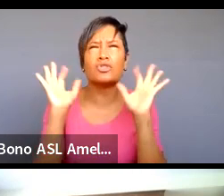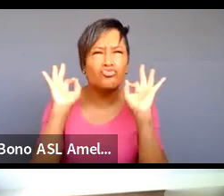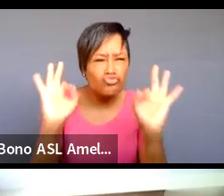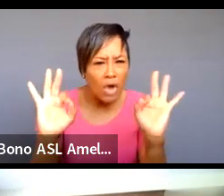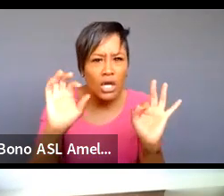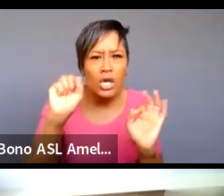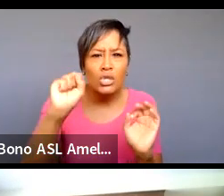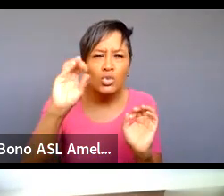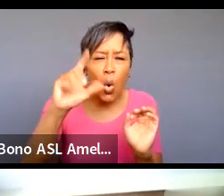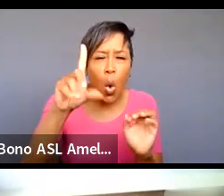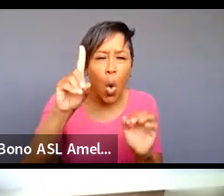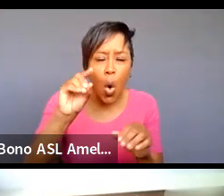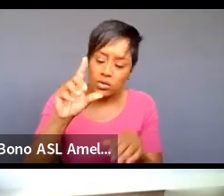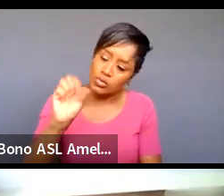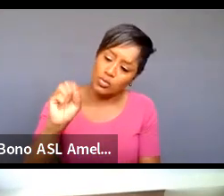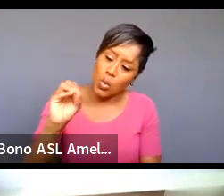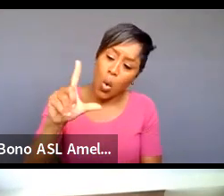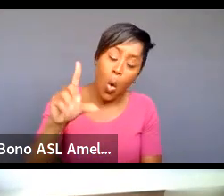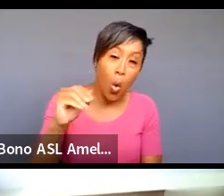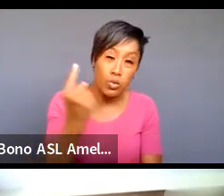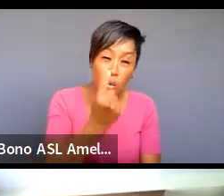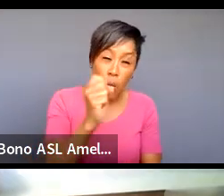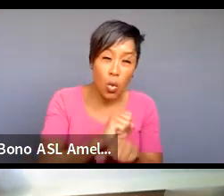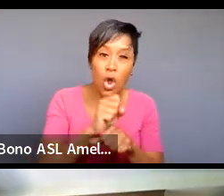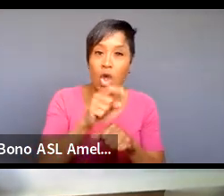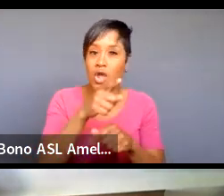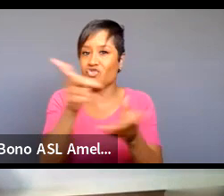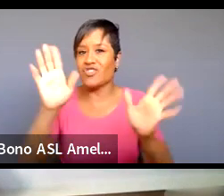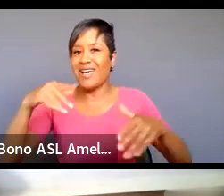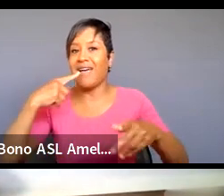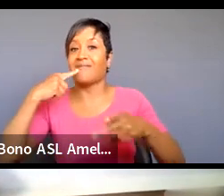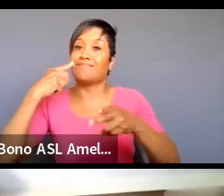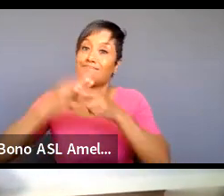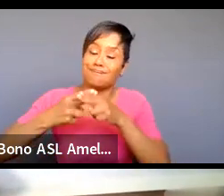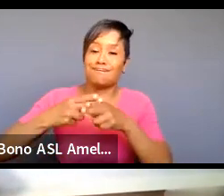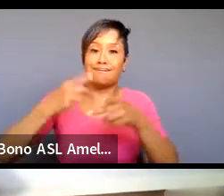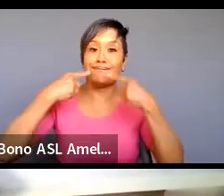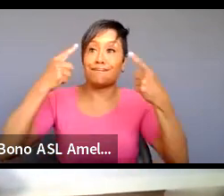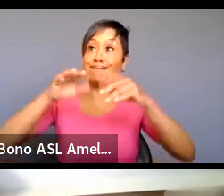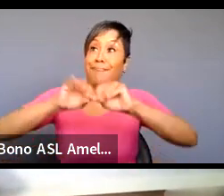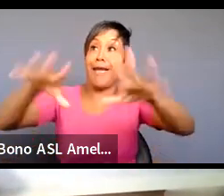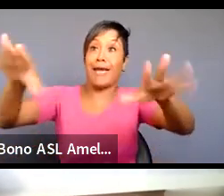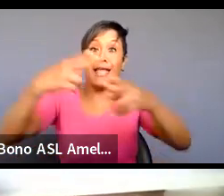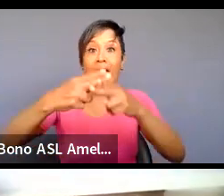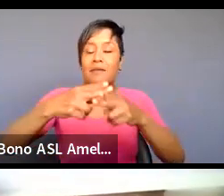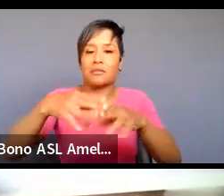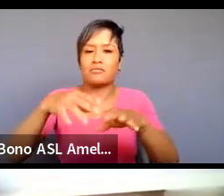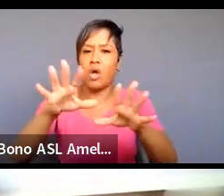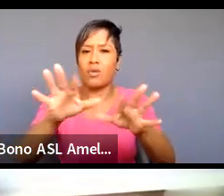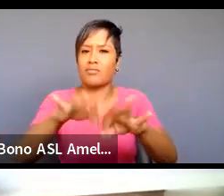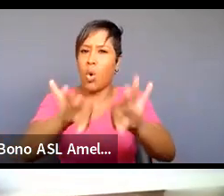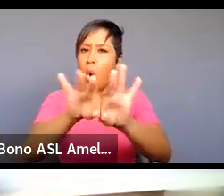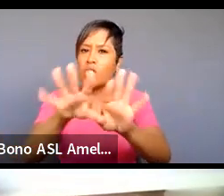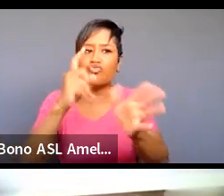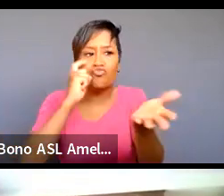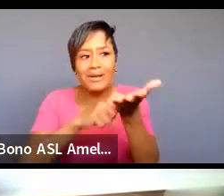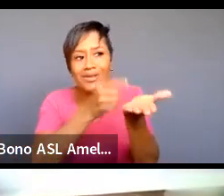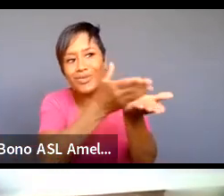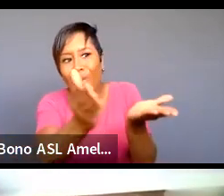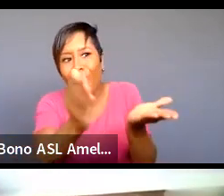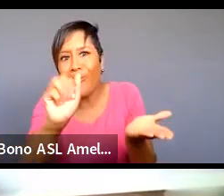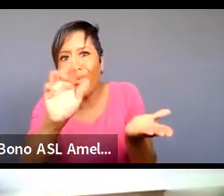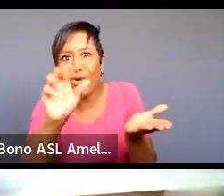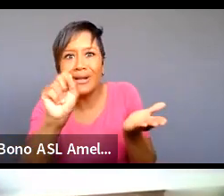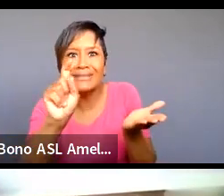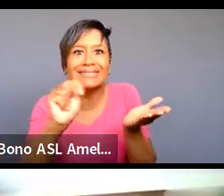names that you have not yet familiarized yourself with you know and i think that's so important to to really recognize artists who are doing this work